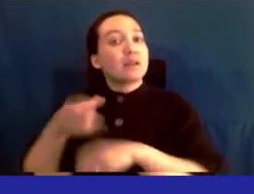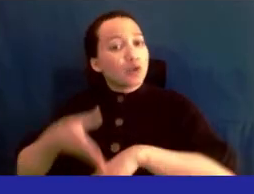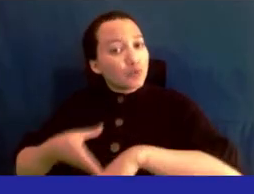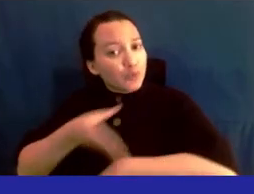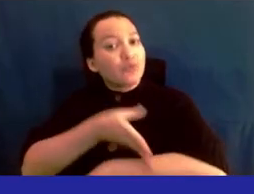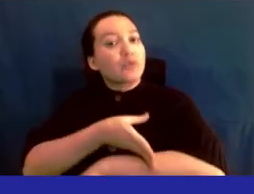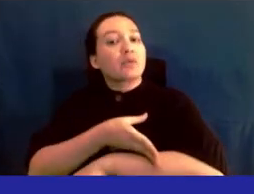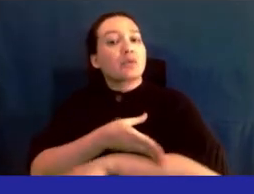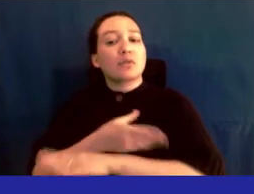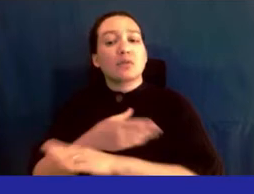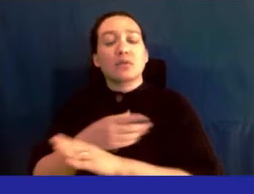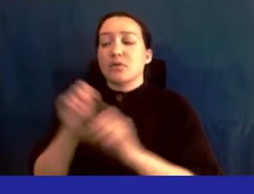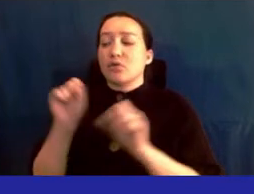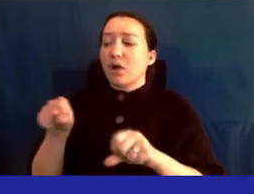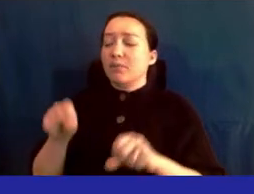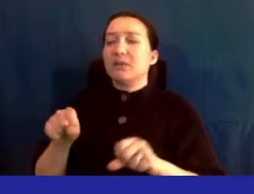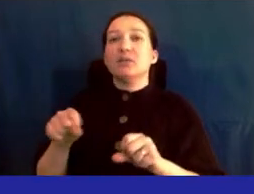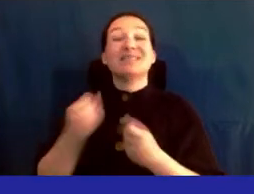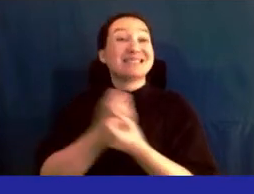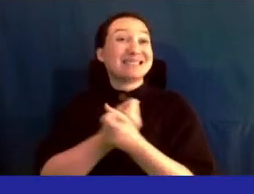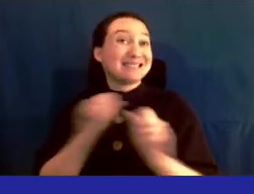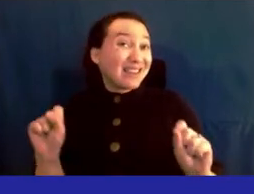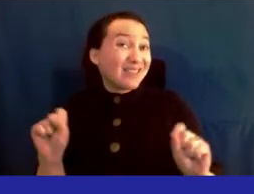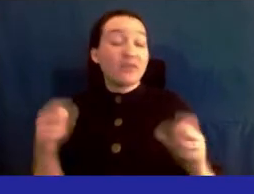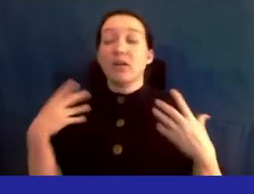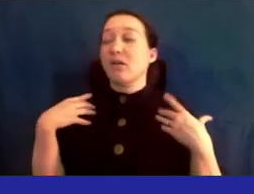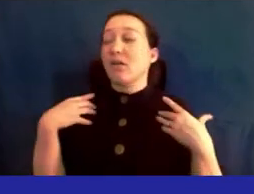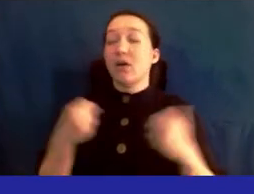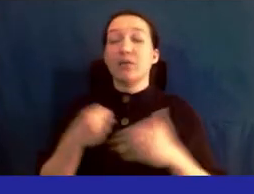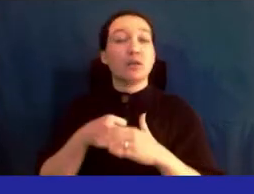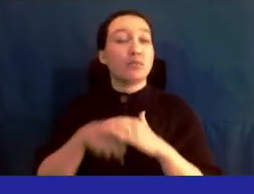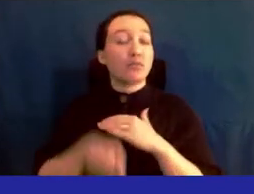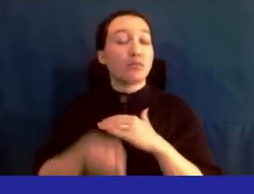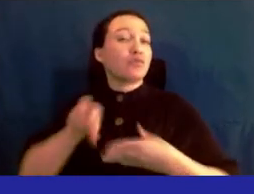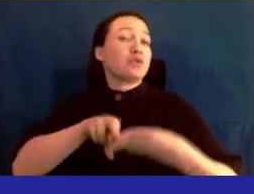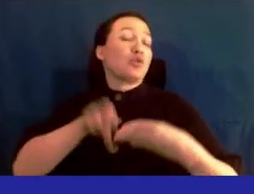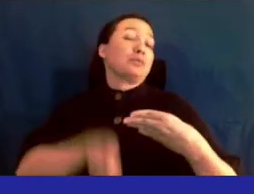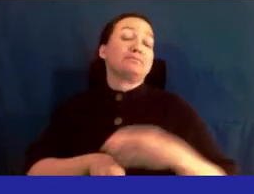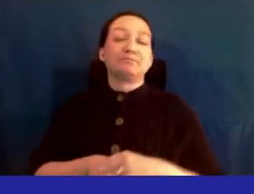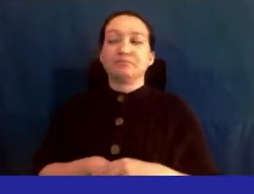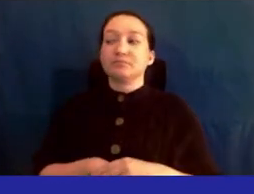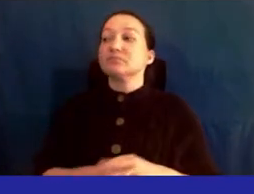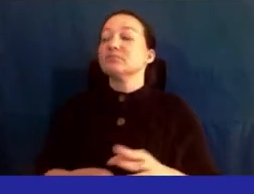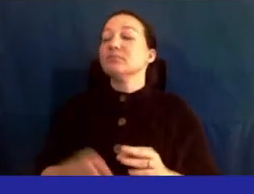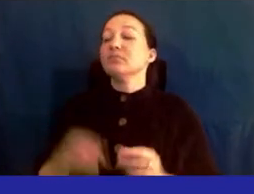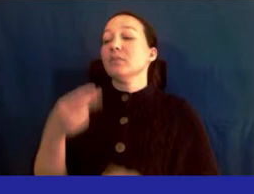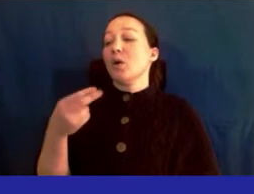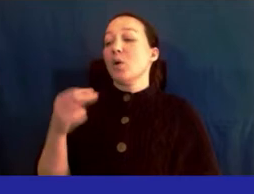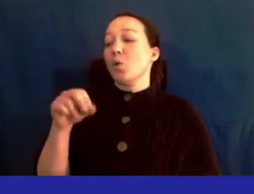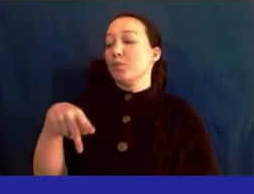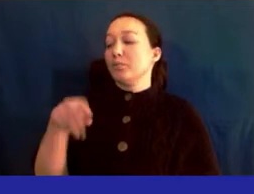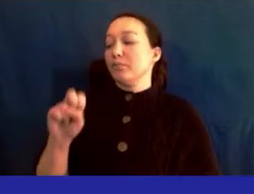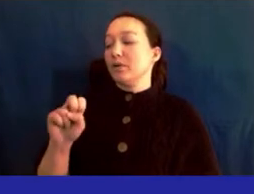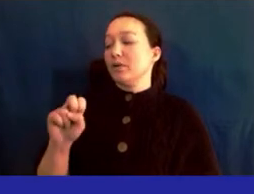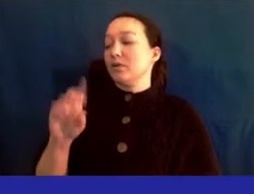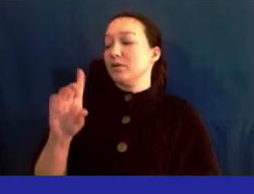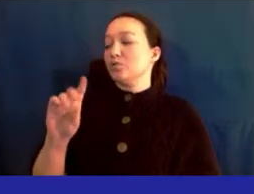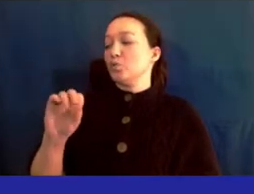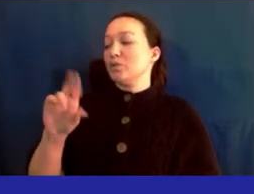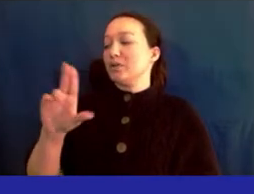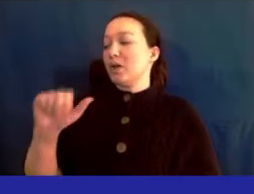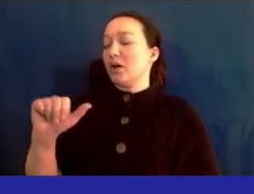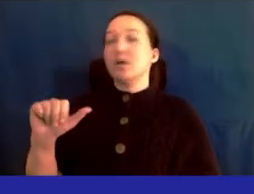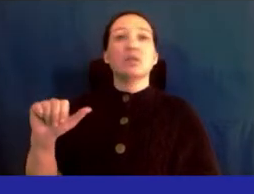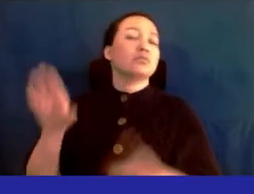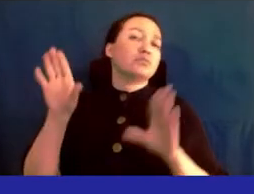the probability of having a safer and healthier birth outcome. The HOPE doula from H&H Queens were